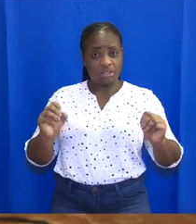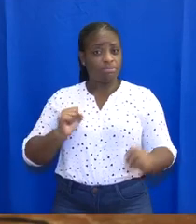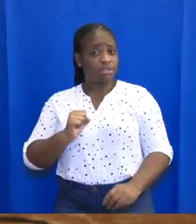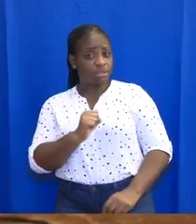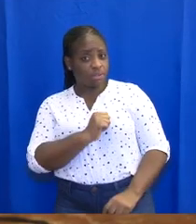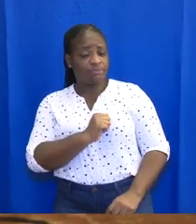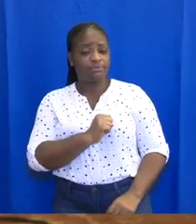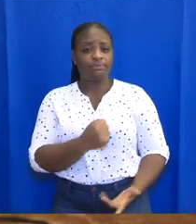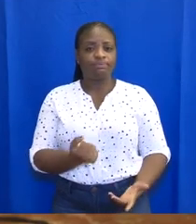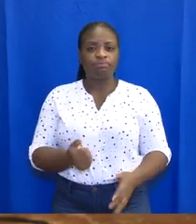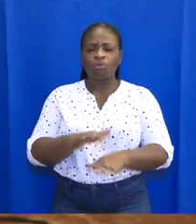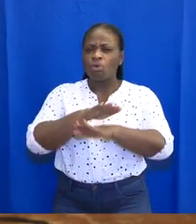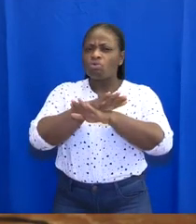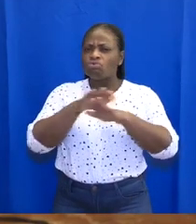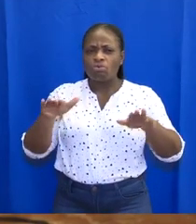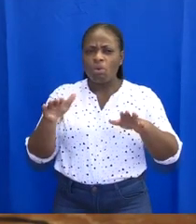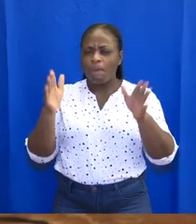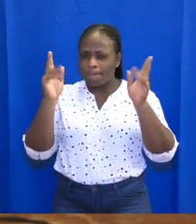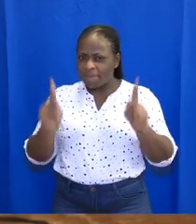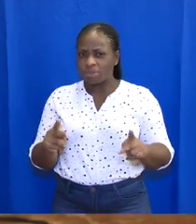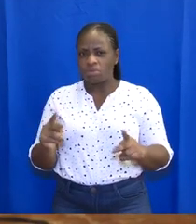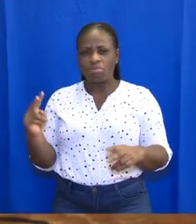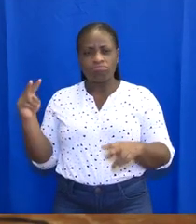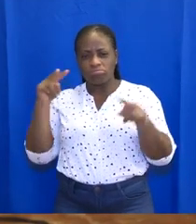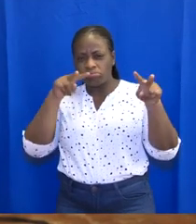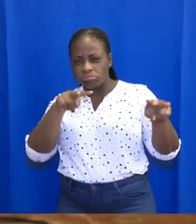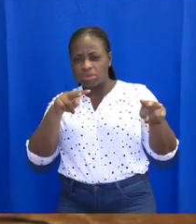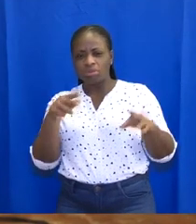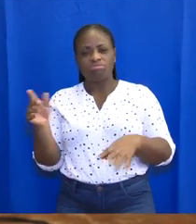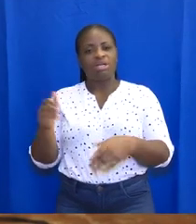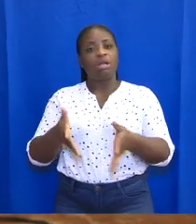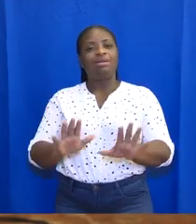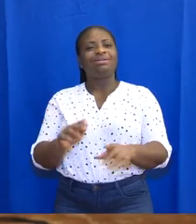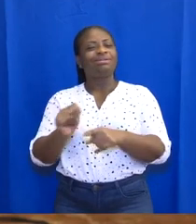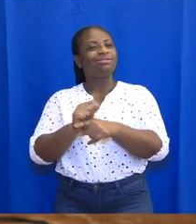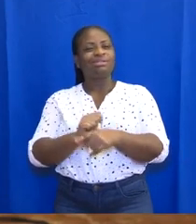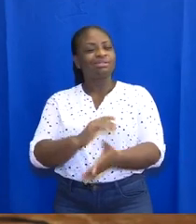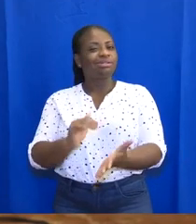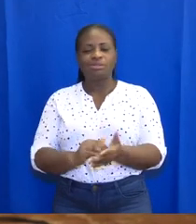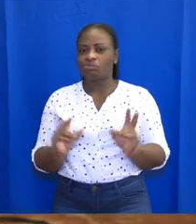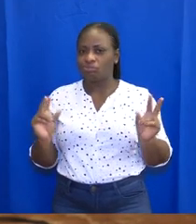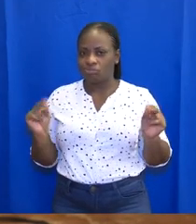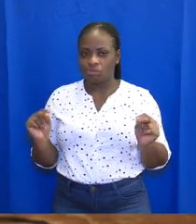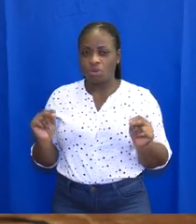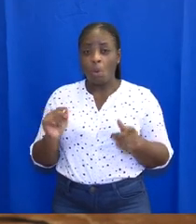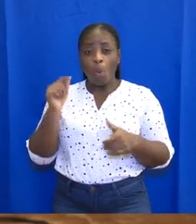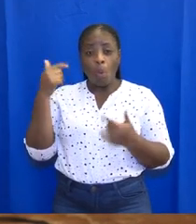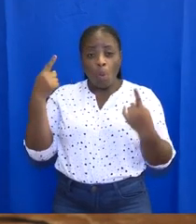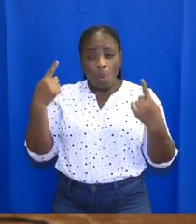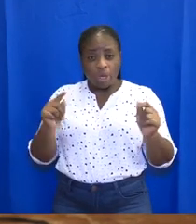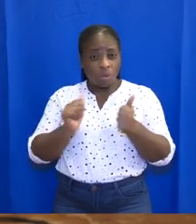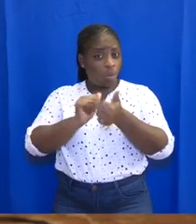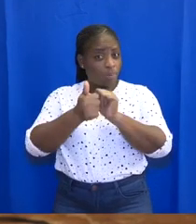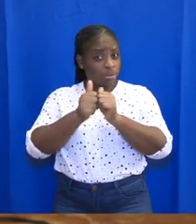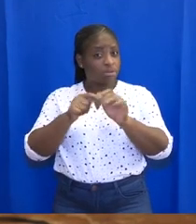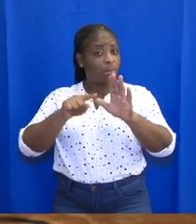No spectators will be allowed at the training centres. And when actual competition resumes,